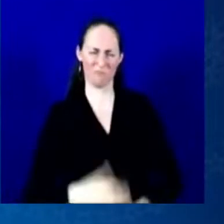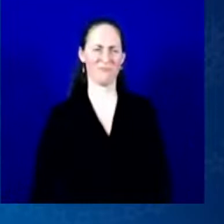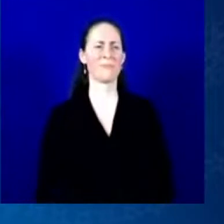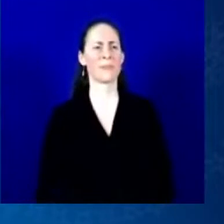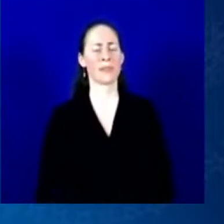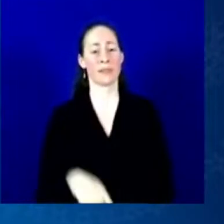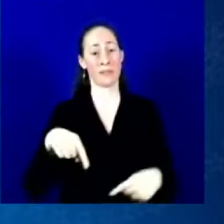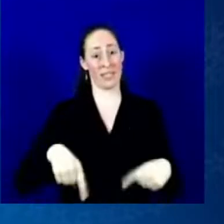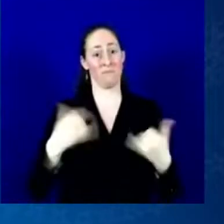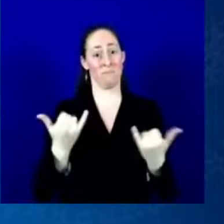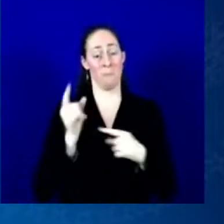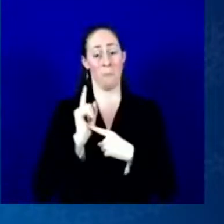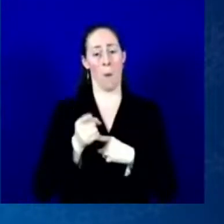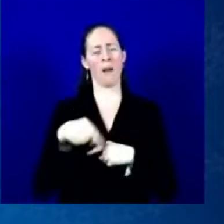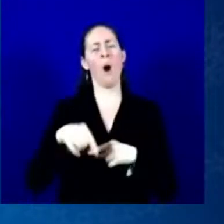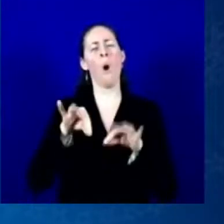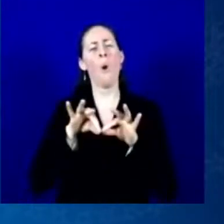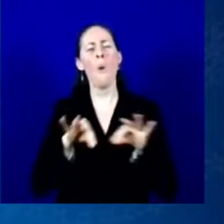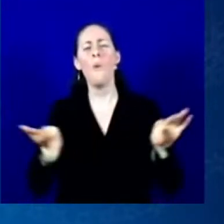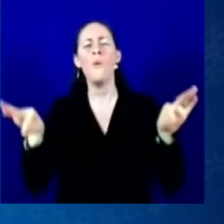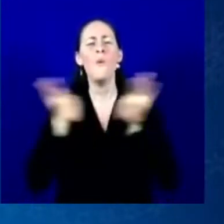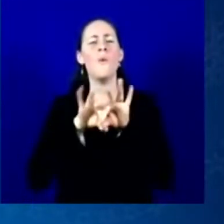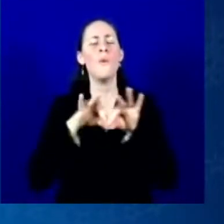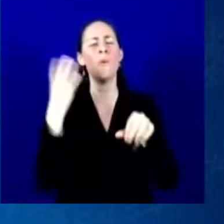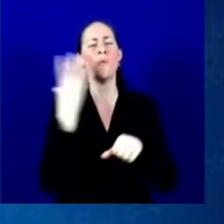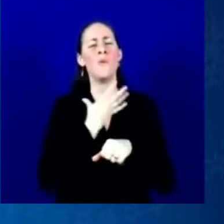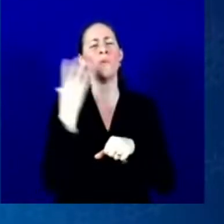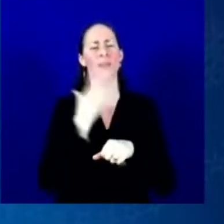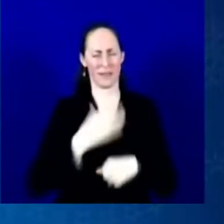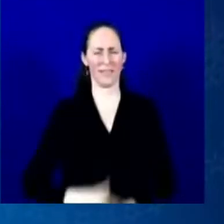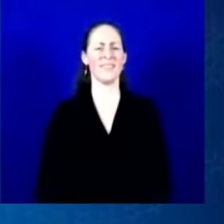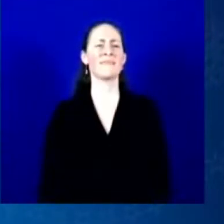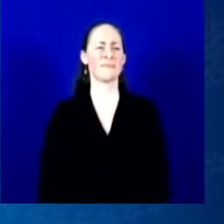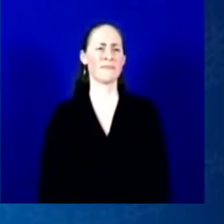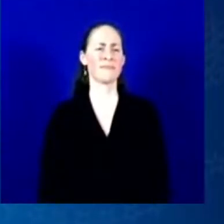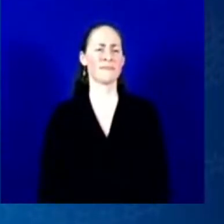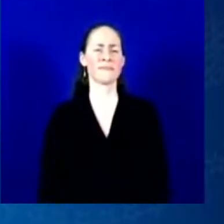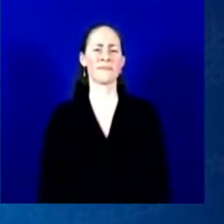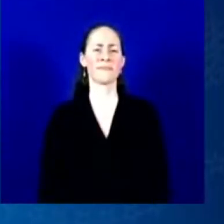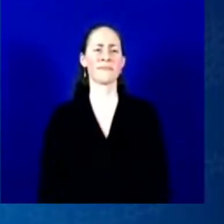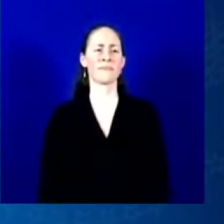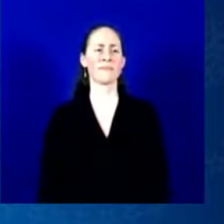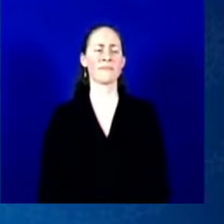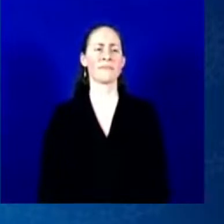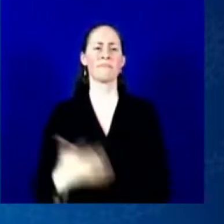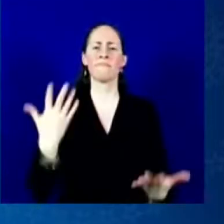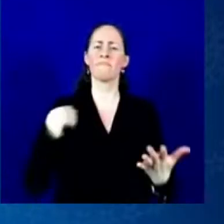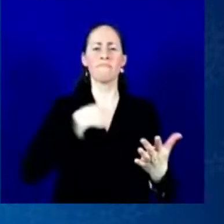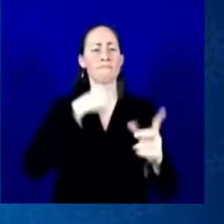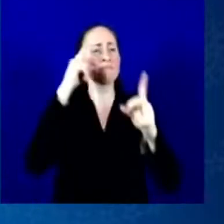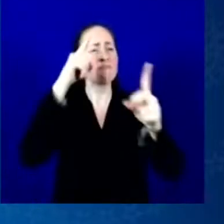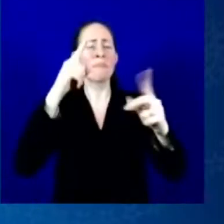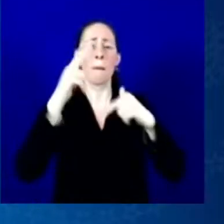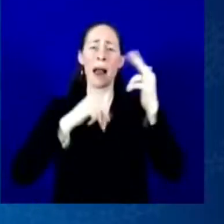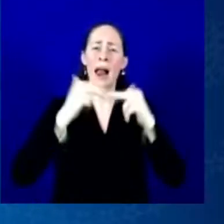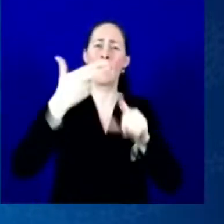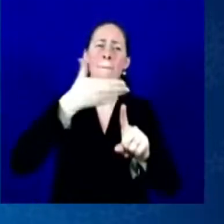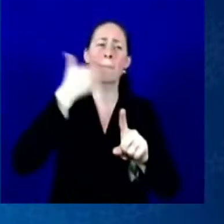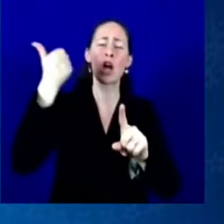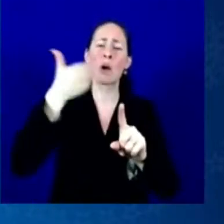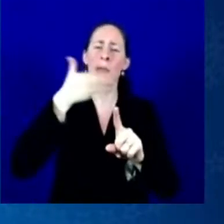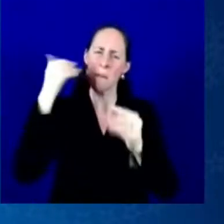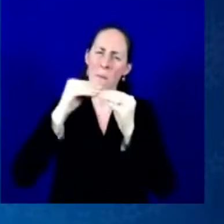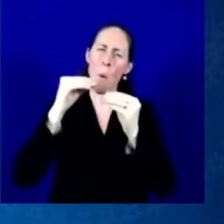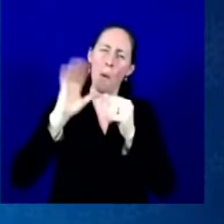We have to do more than just build back better. We have to build back better. We have to compete more